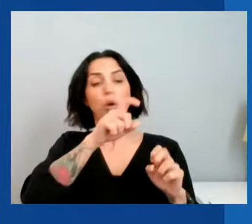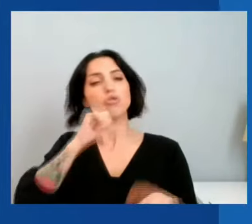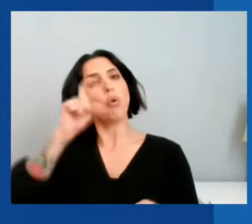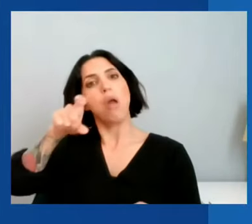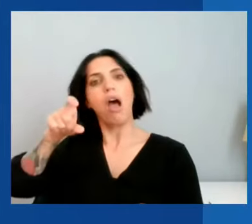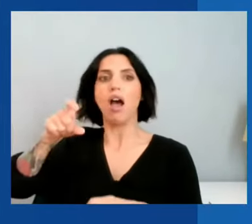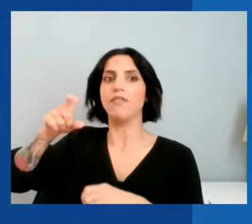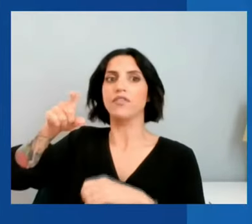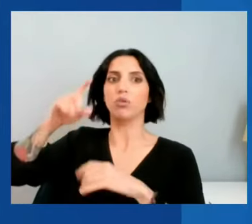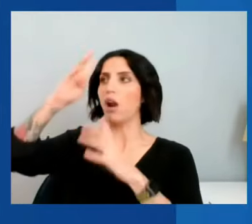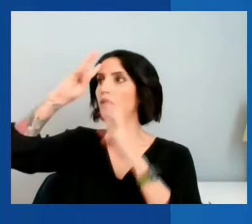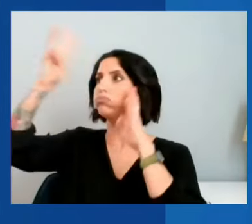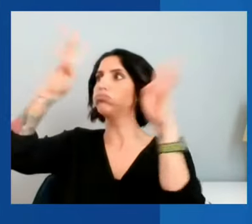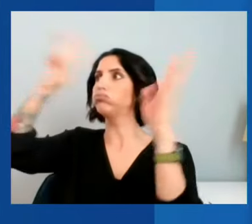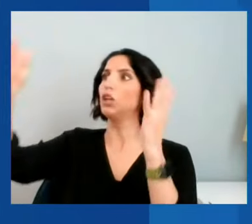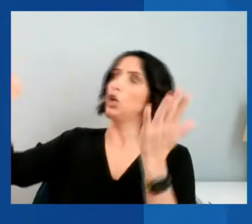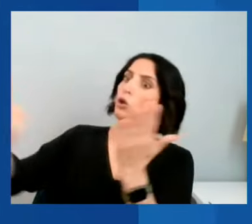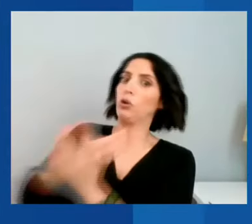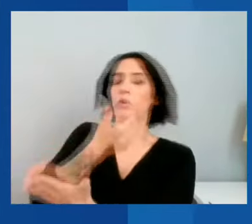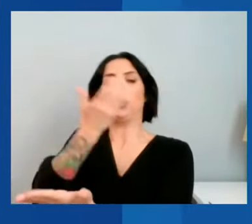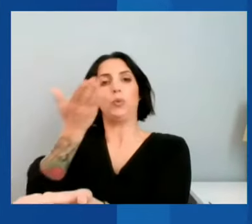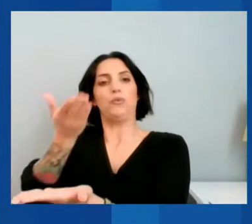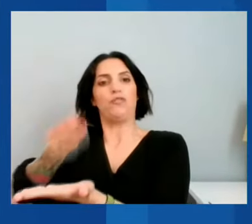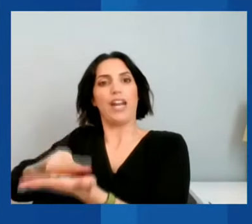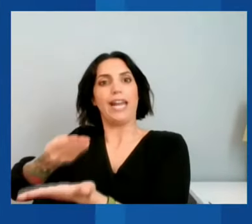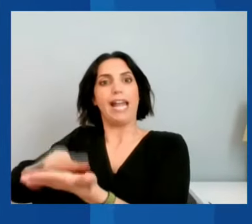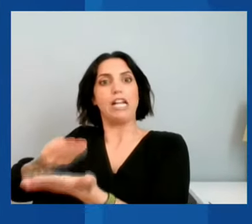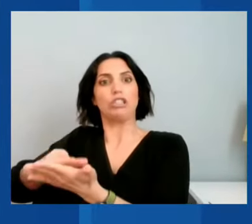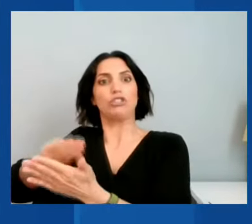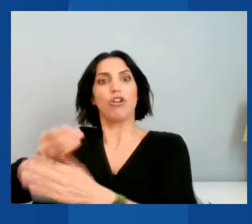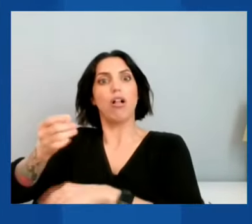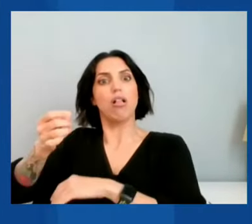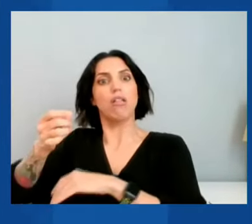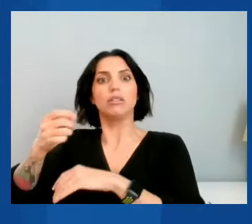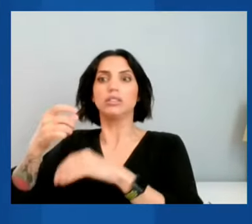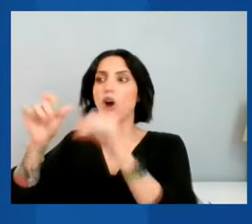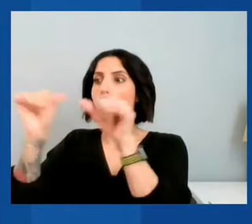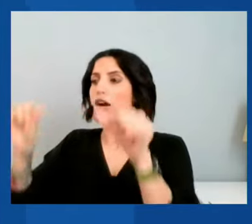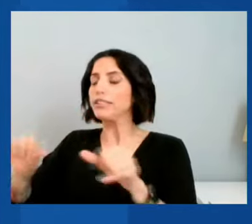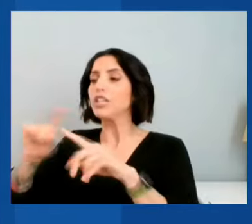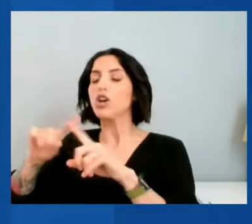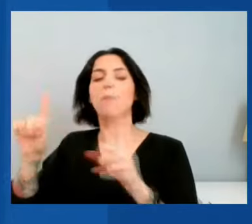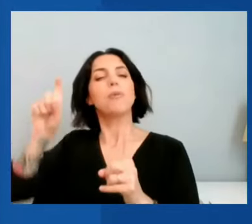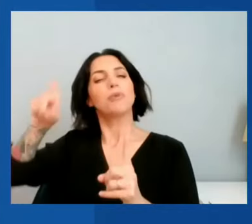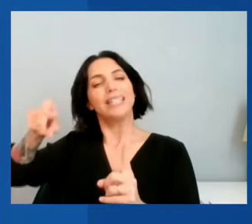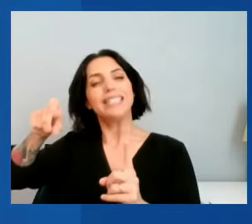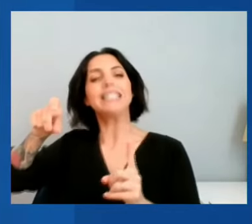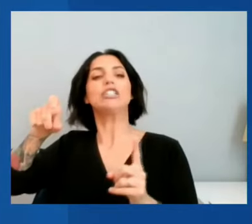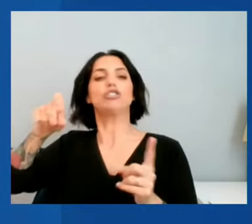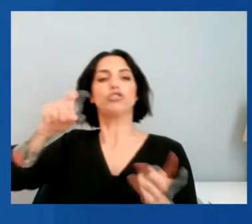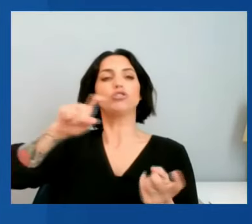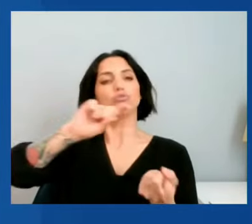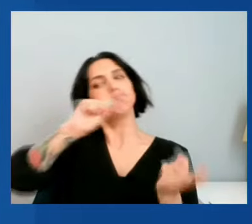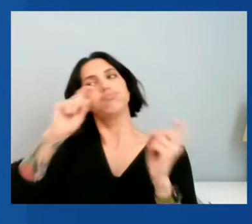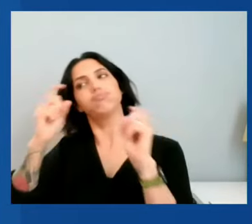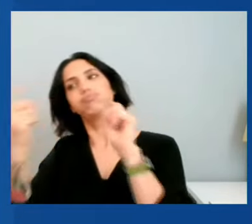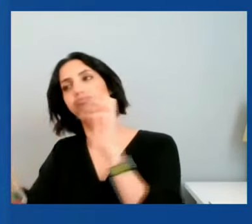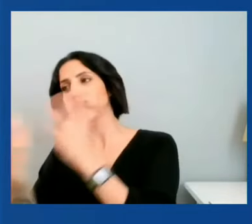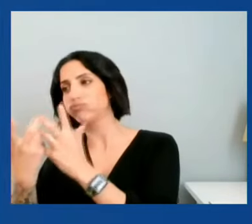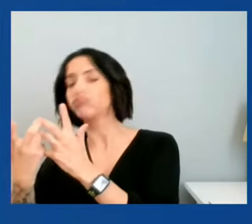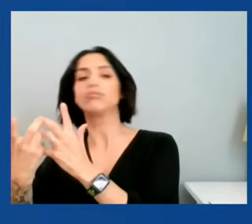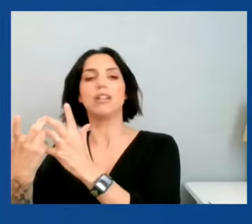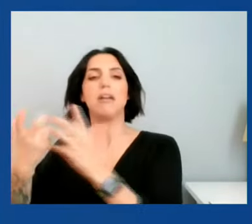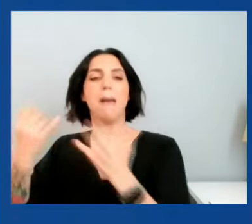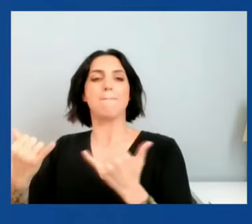But we do need to enable these institutions to address modern-day challenges.